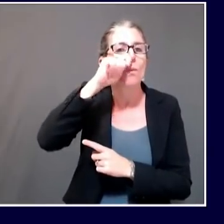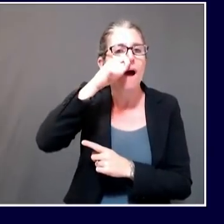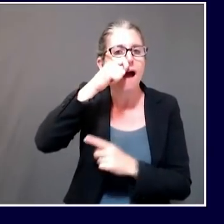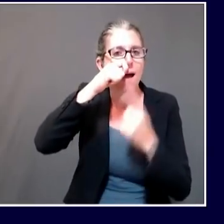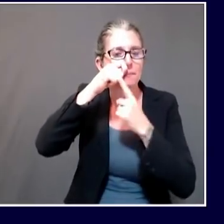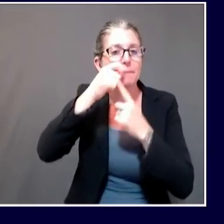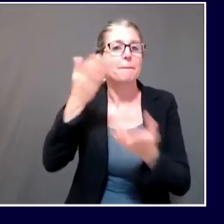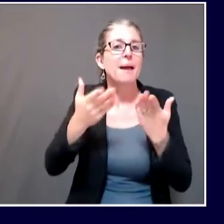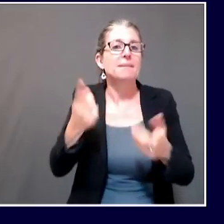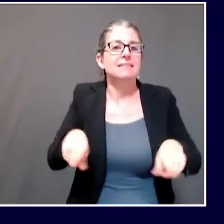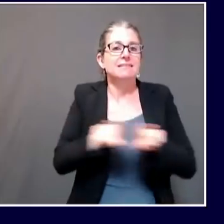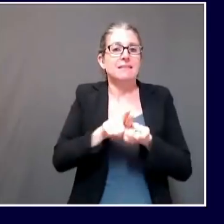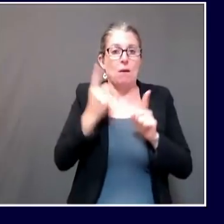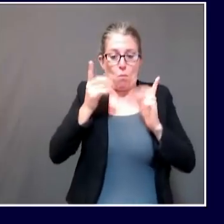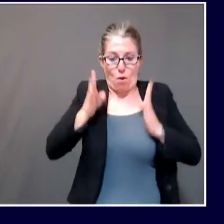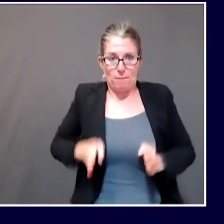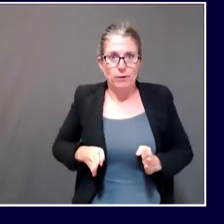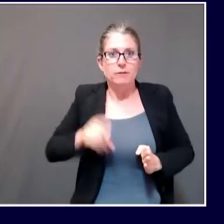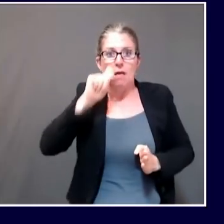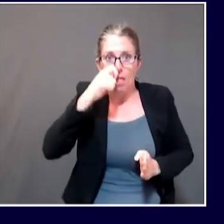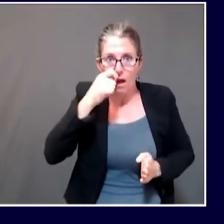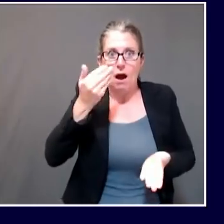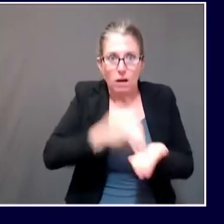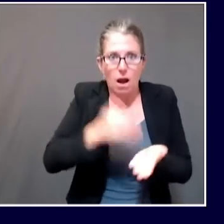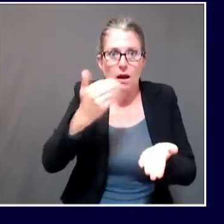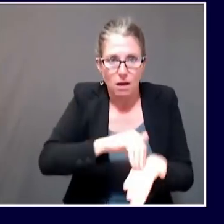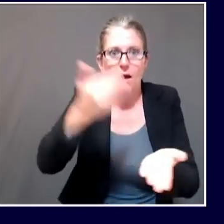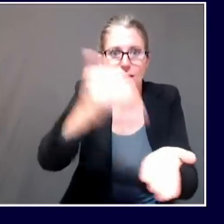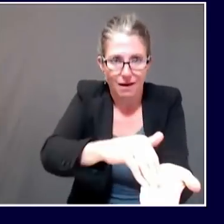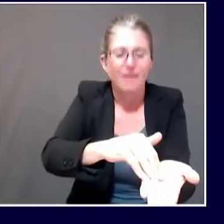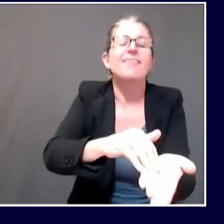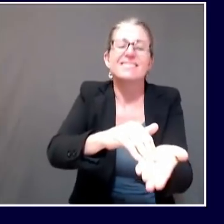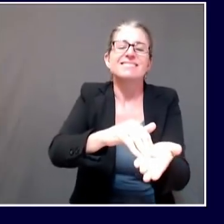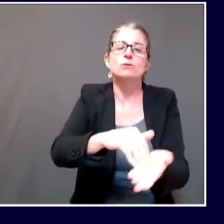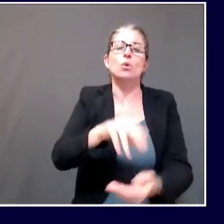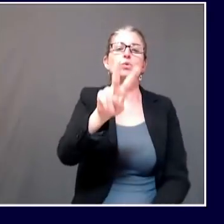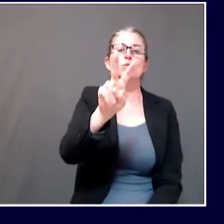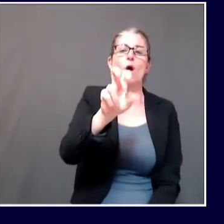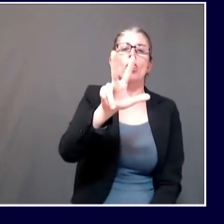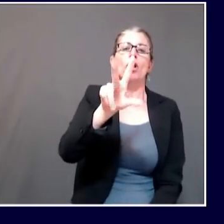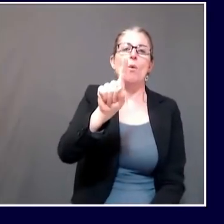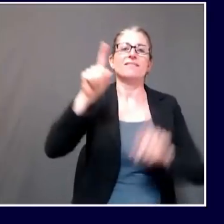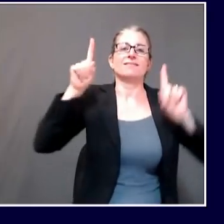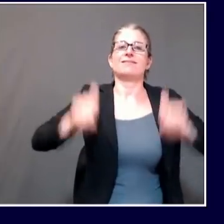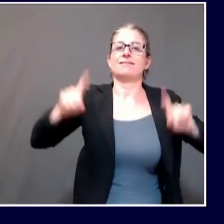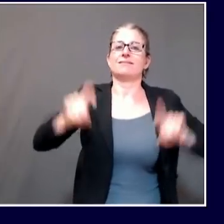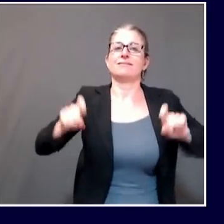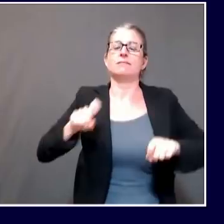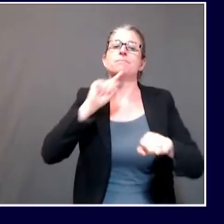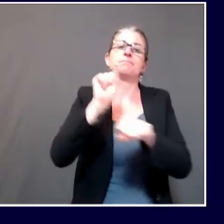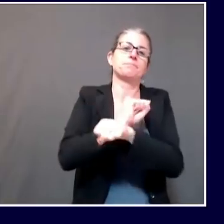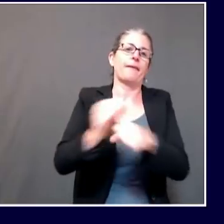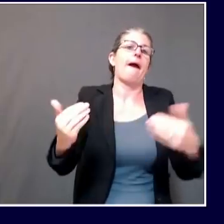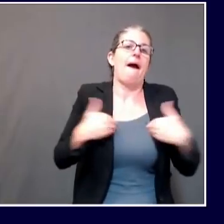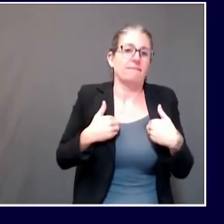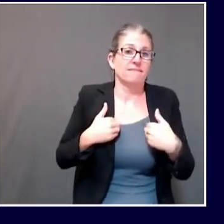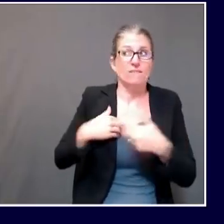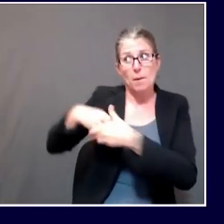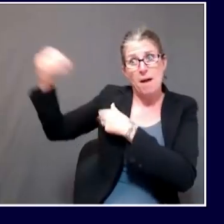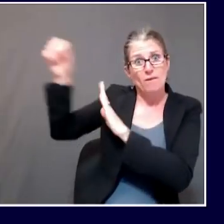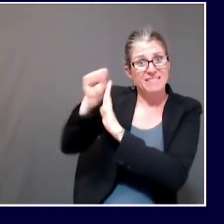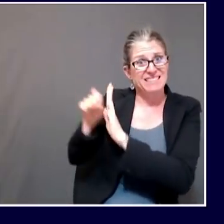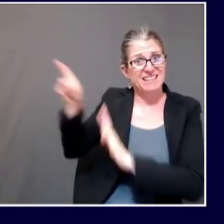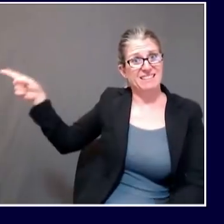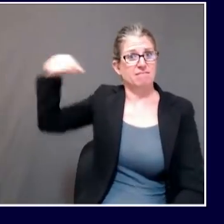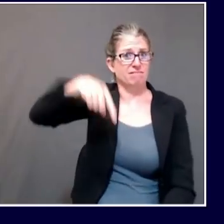some individuals may be tested multiple times at the direction of their health care provider. That 231 number is the